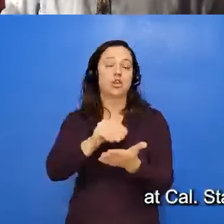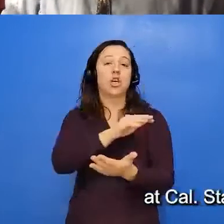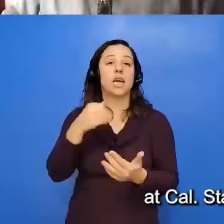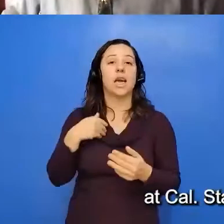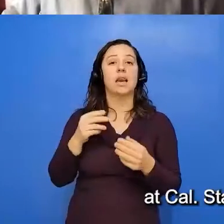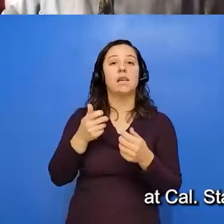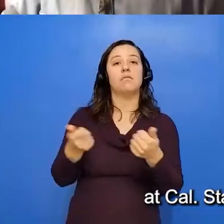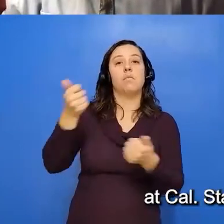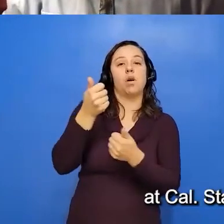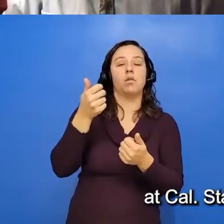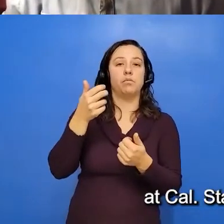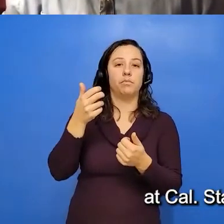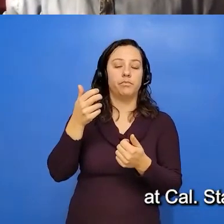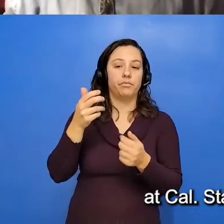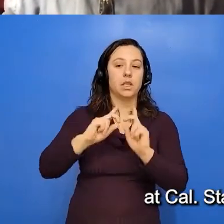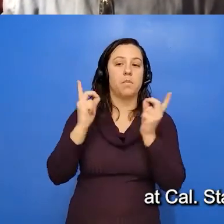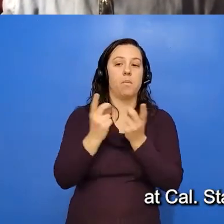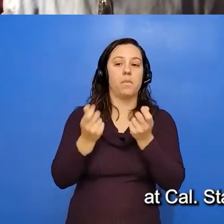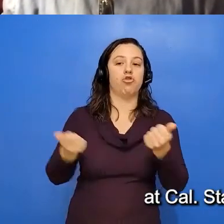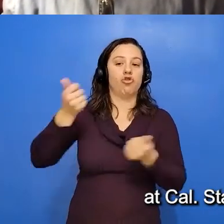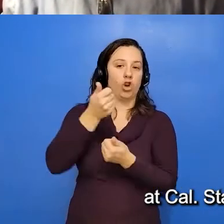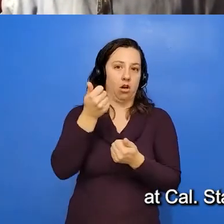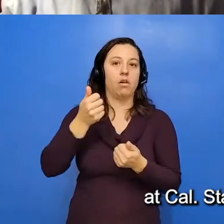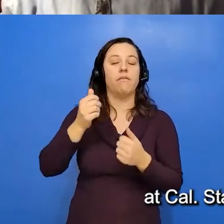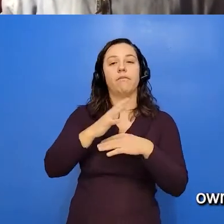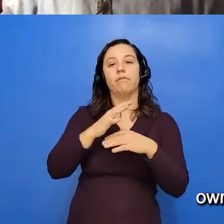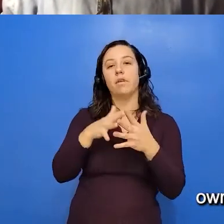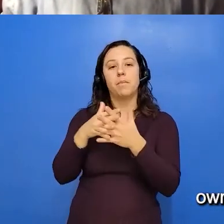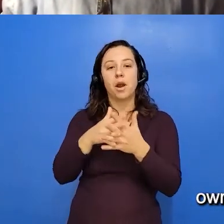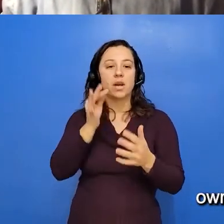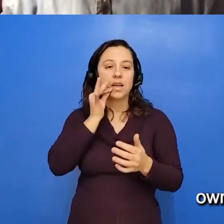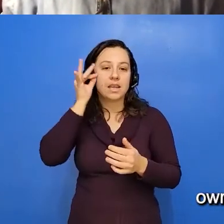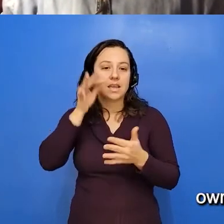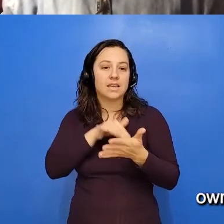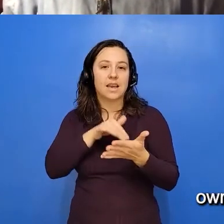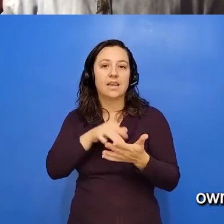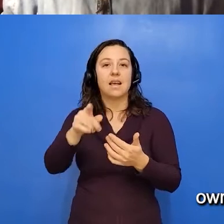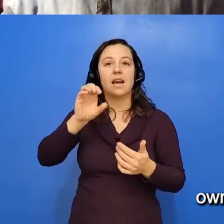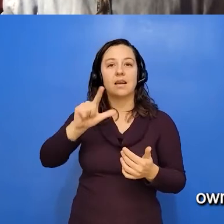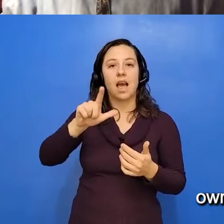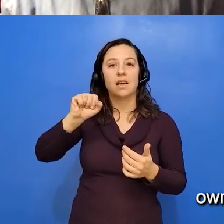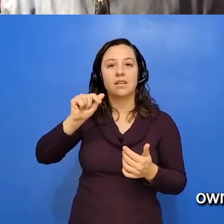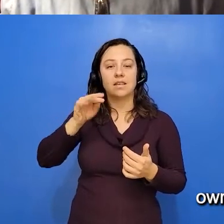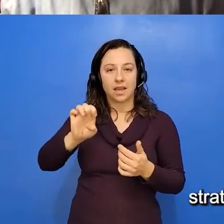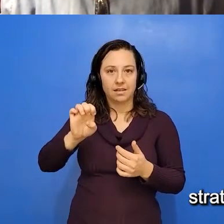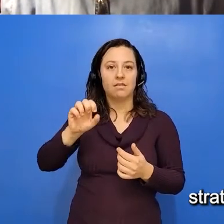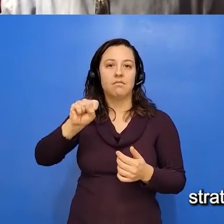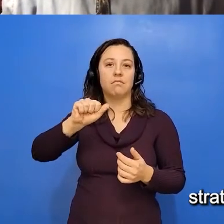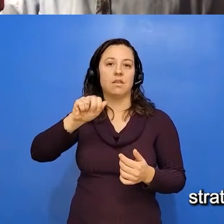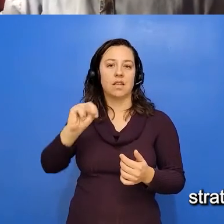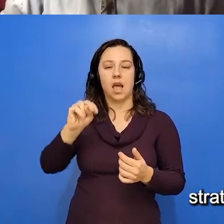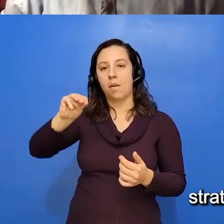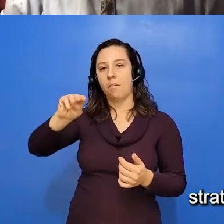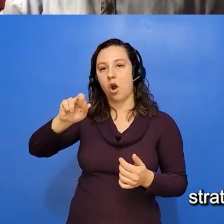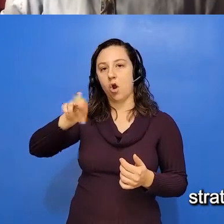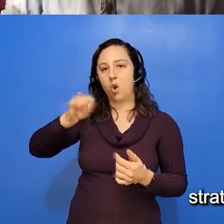Indian Studies at Cal State San Marcos. Dr. Proudfoot owns Native media strategies, which